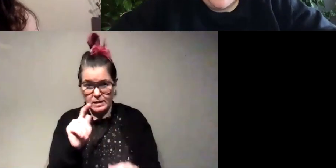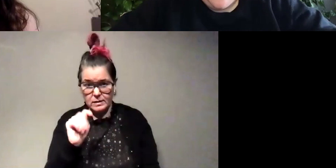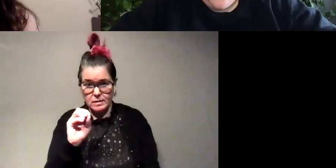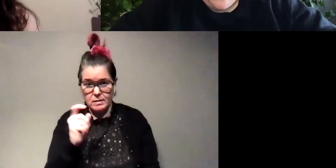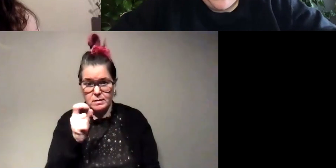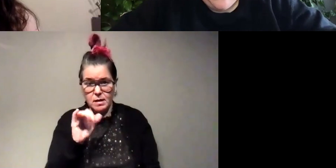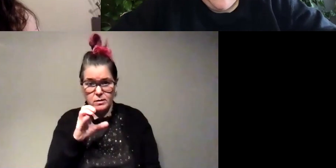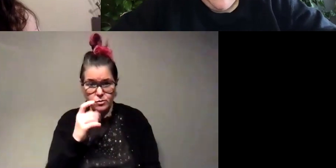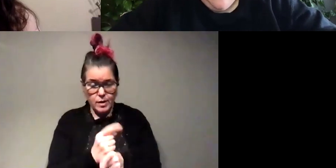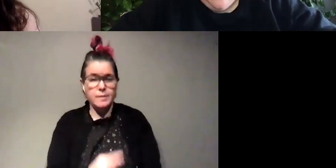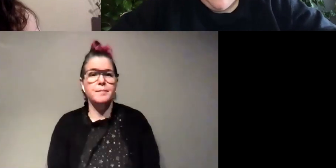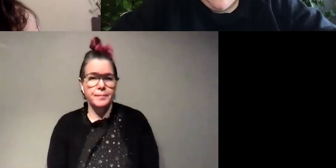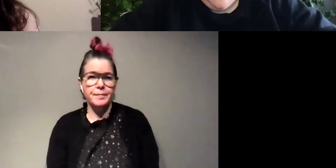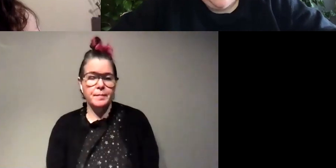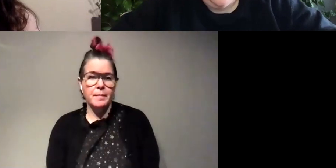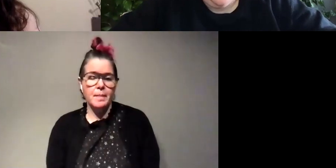yeah um